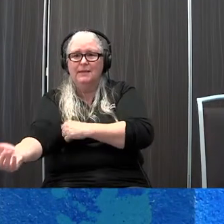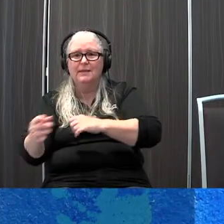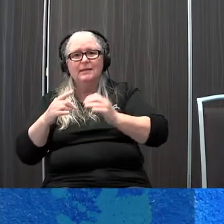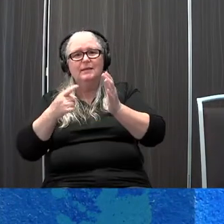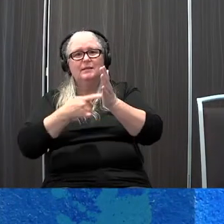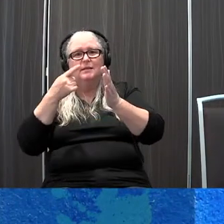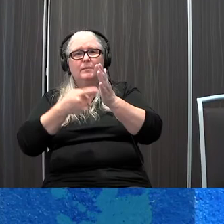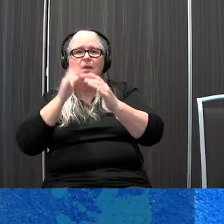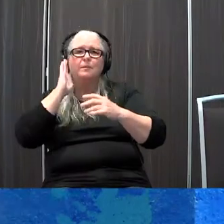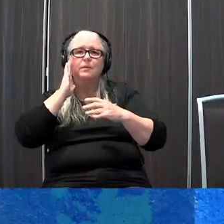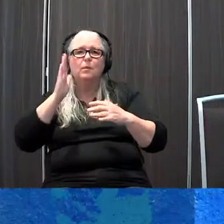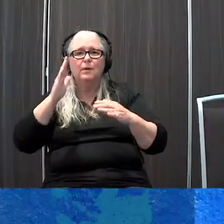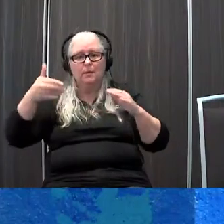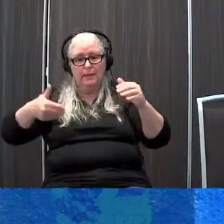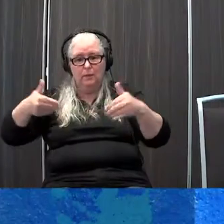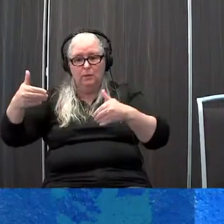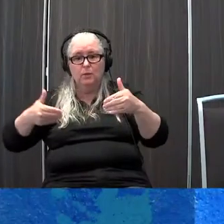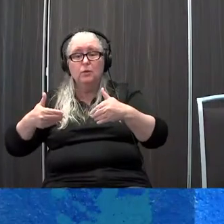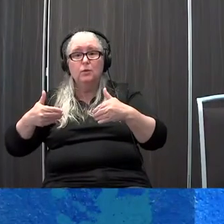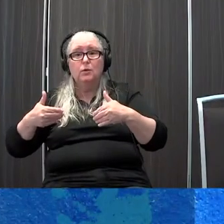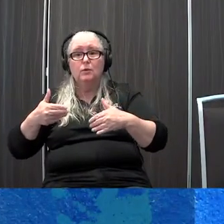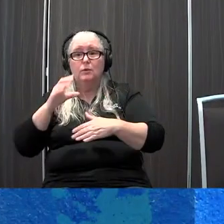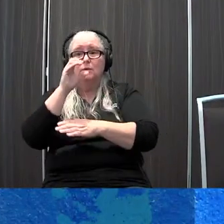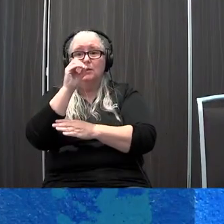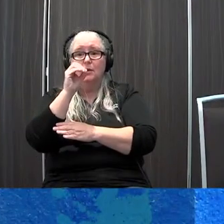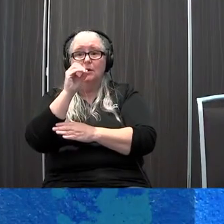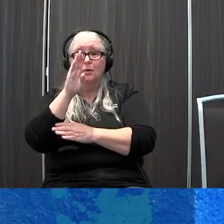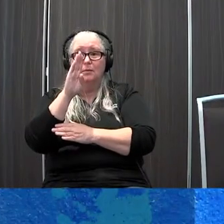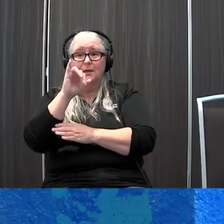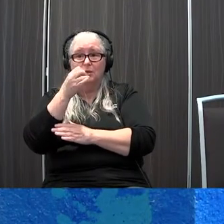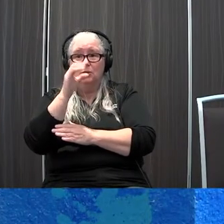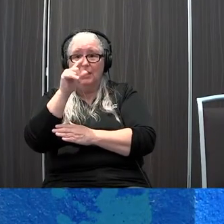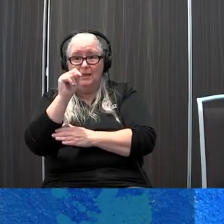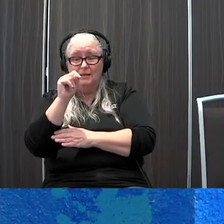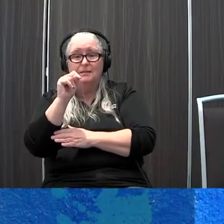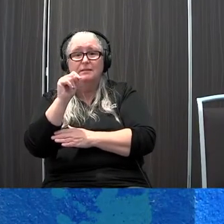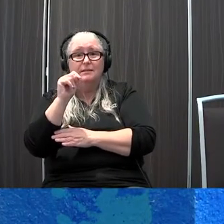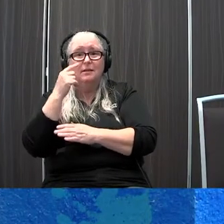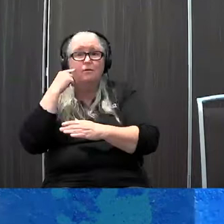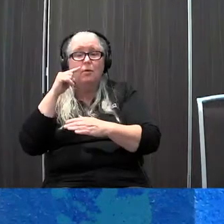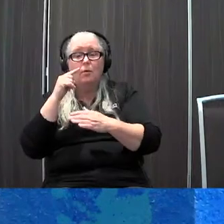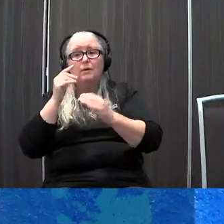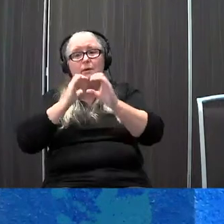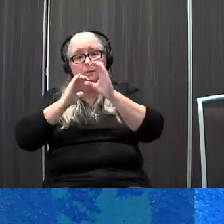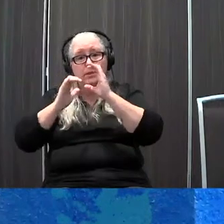introduce objects to begin small objects for communication if visual skills are